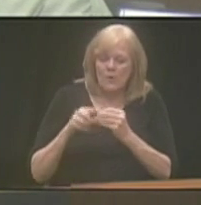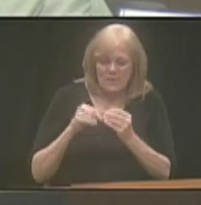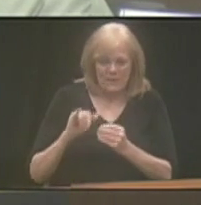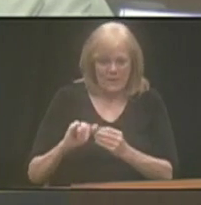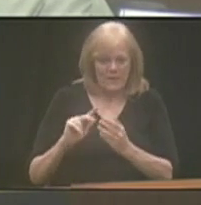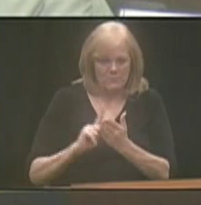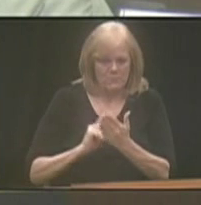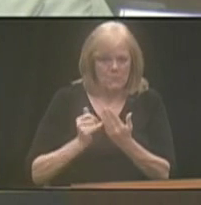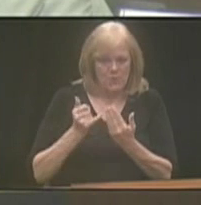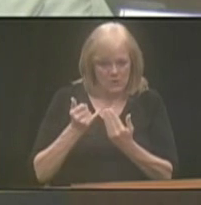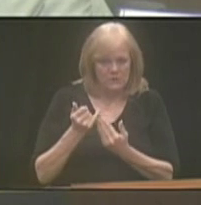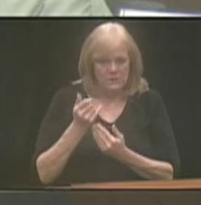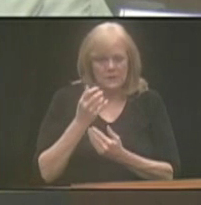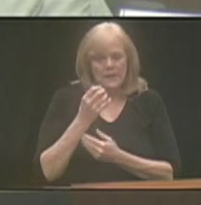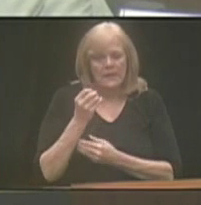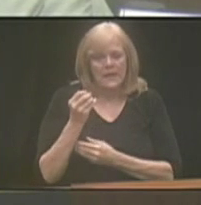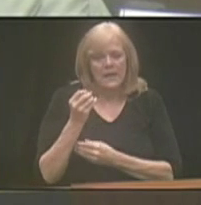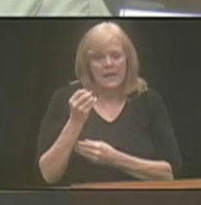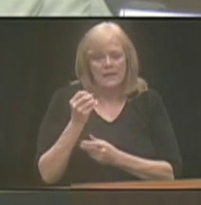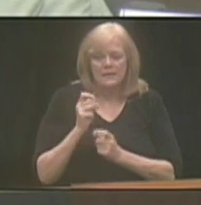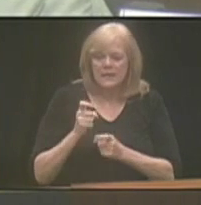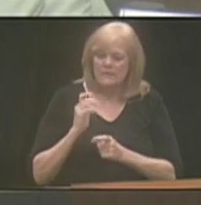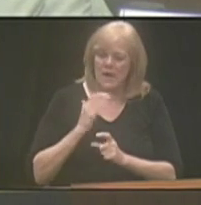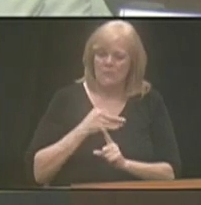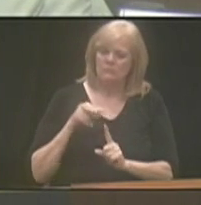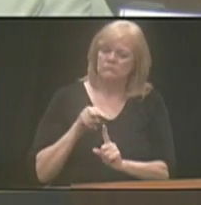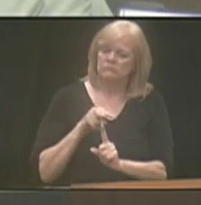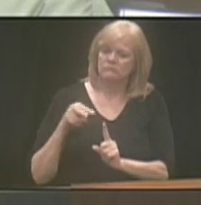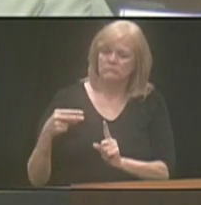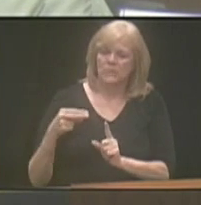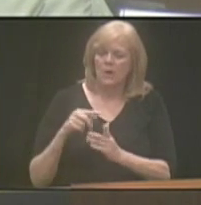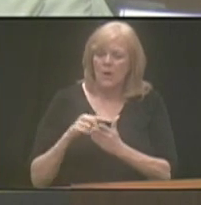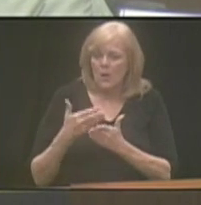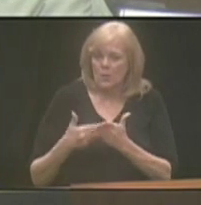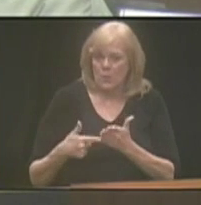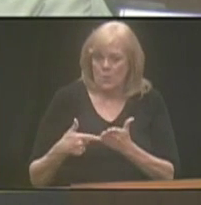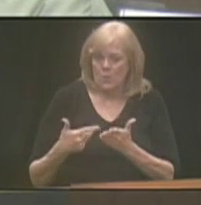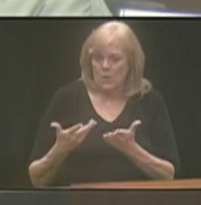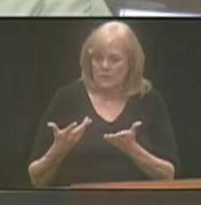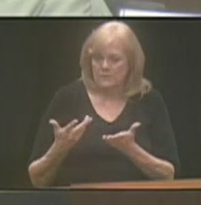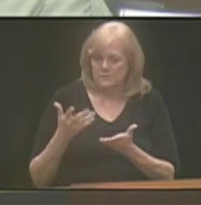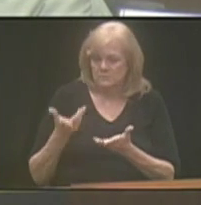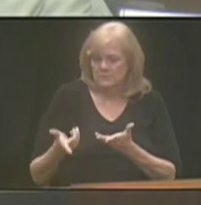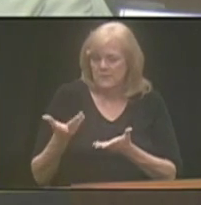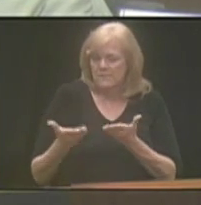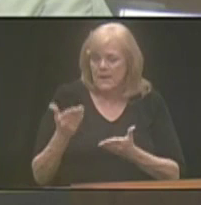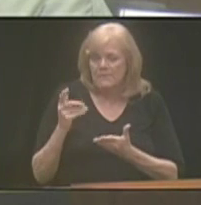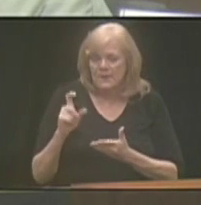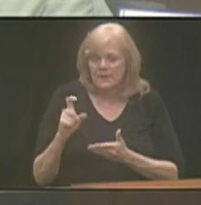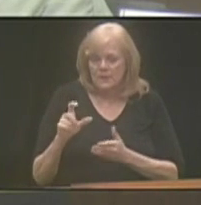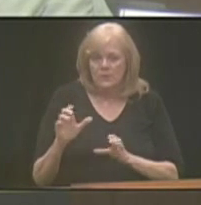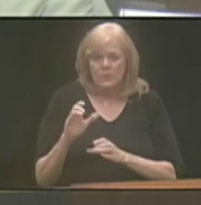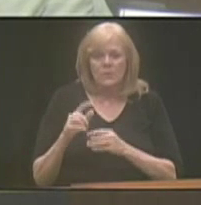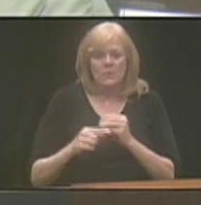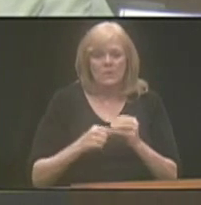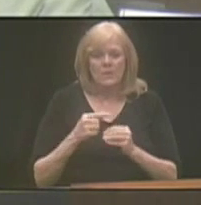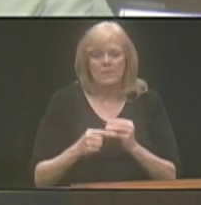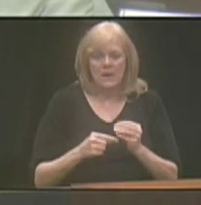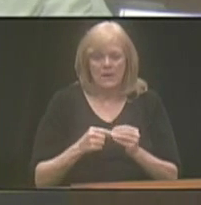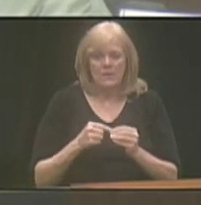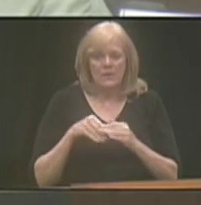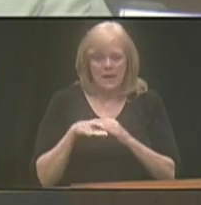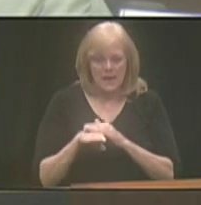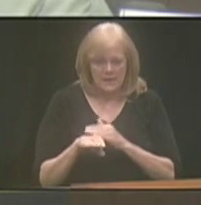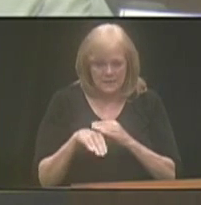and kind of give our perspective on what they might need to do in regards to